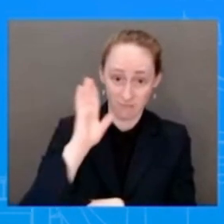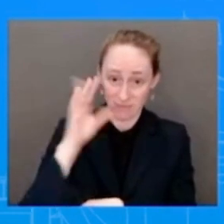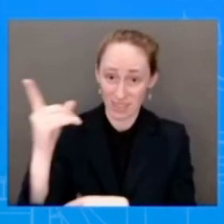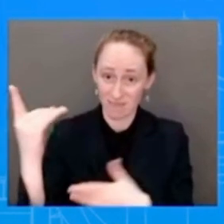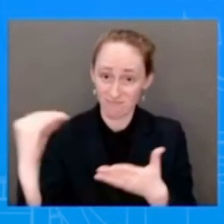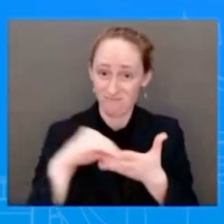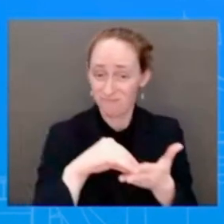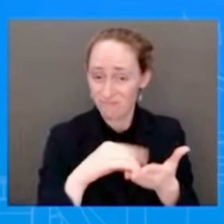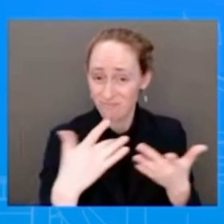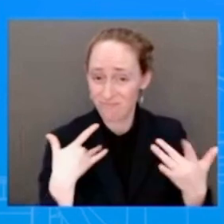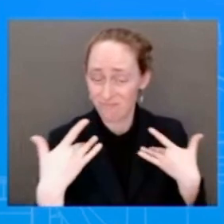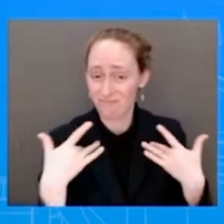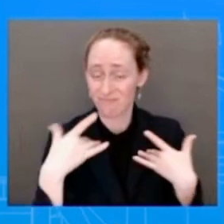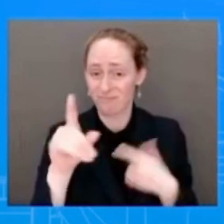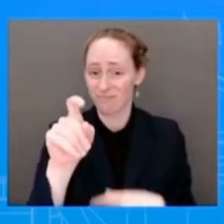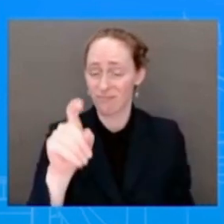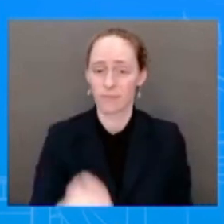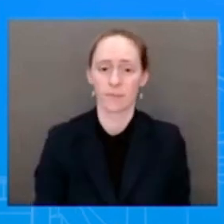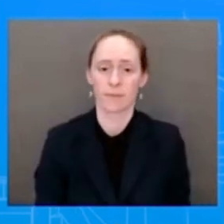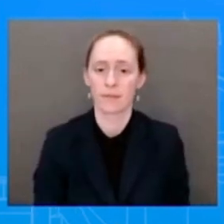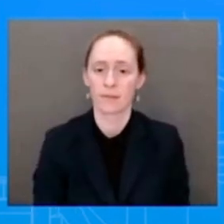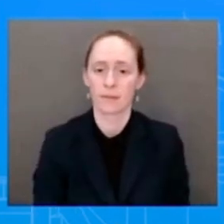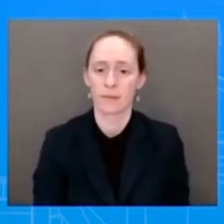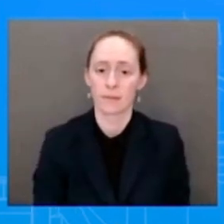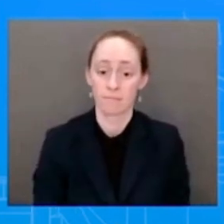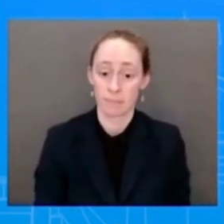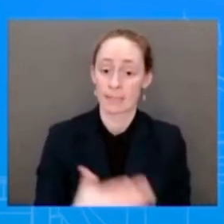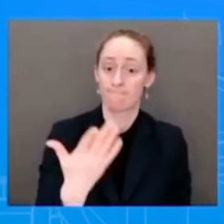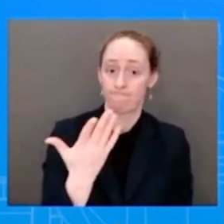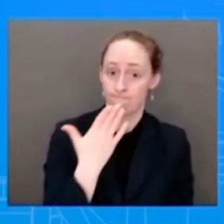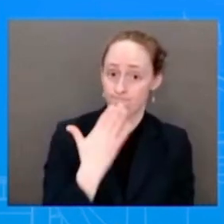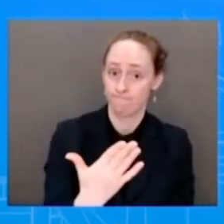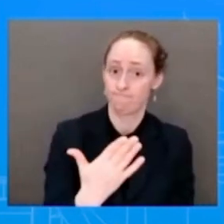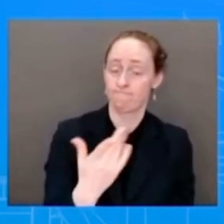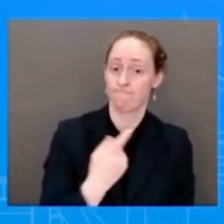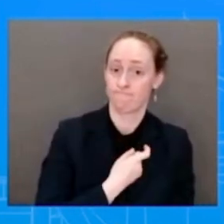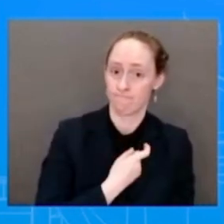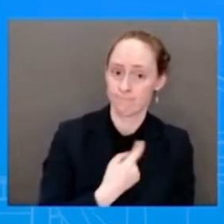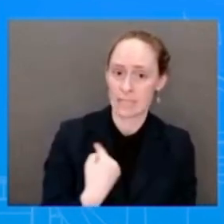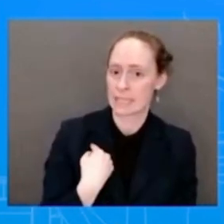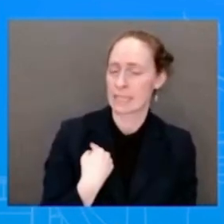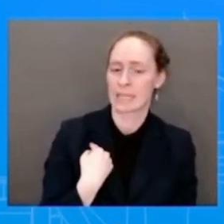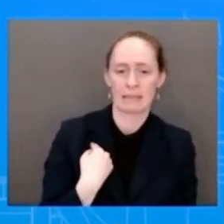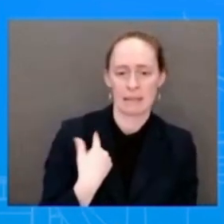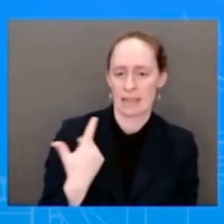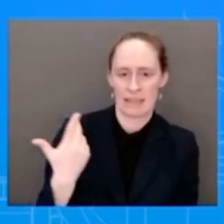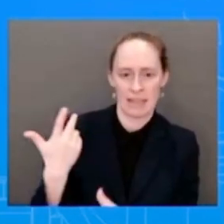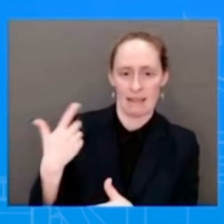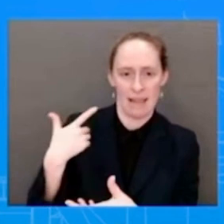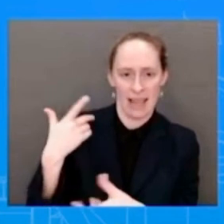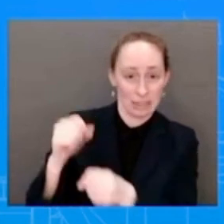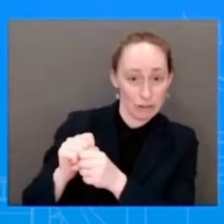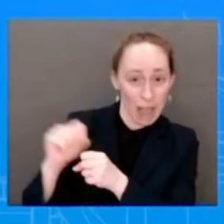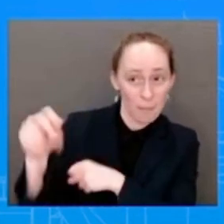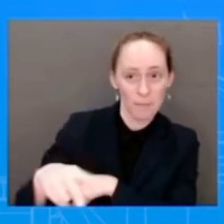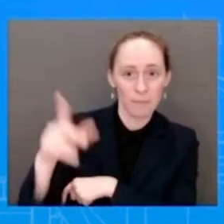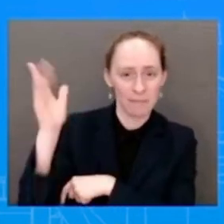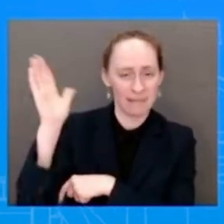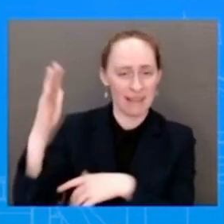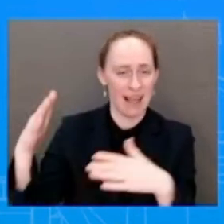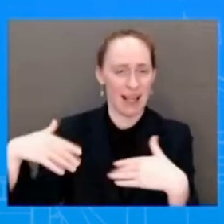it's a good question. I'm not going to get ahead of the President's speech. I want to be very careful on doing that. As I just mentioned, it's constantly